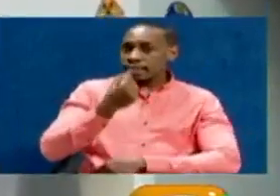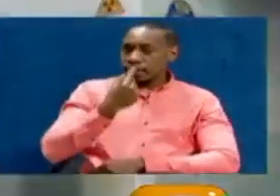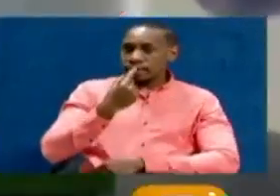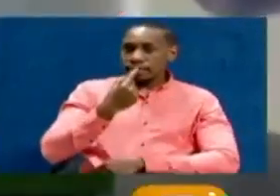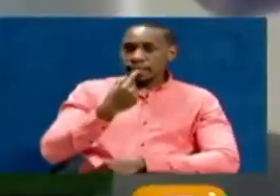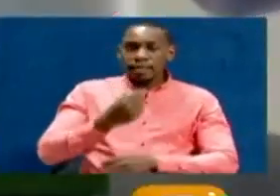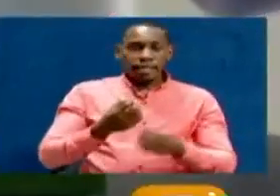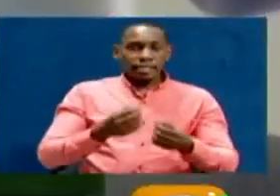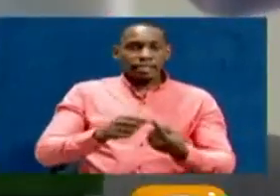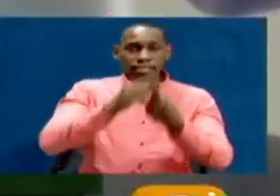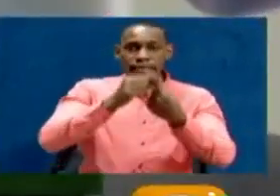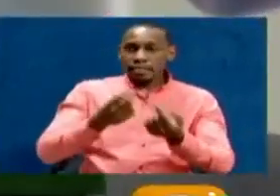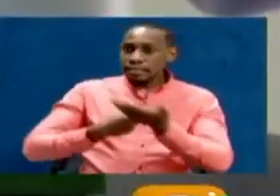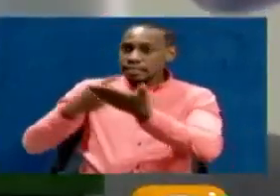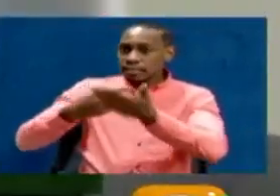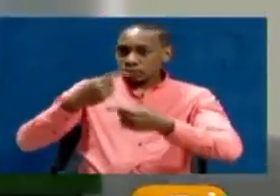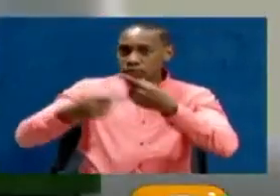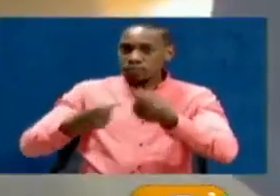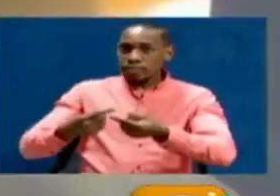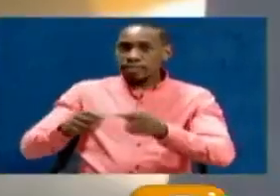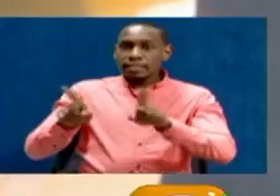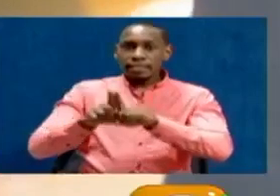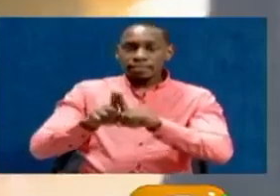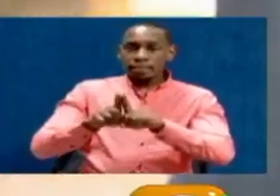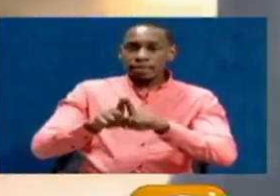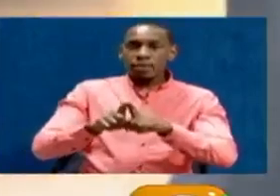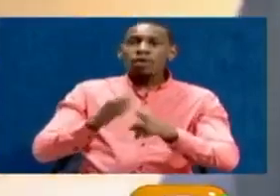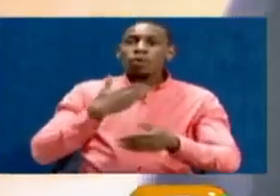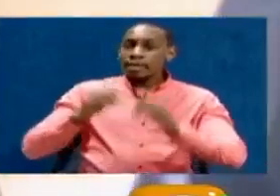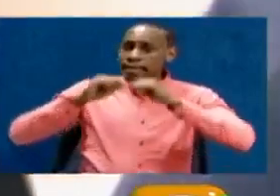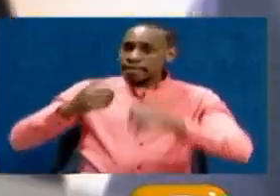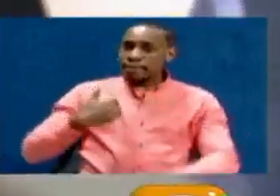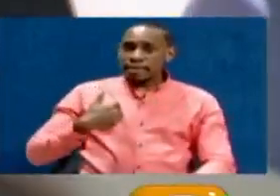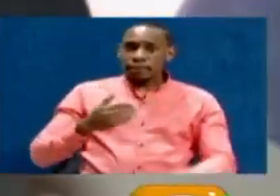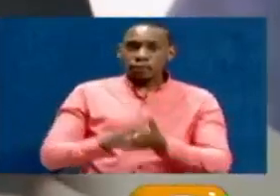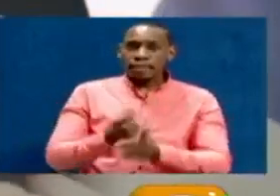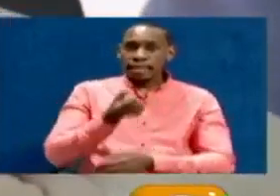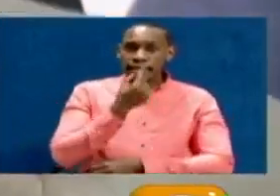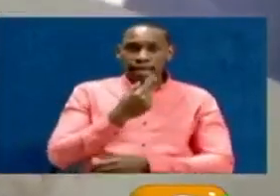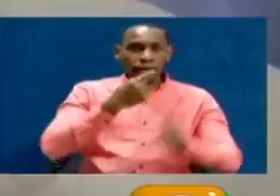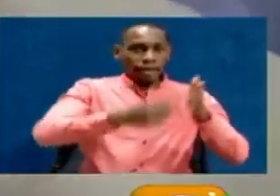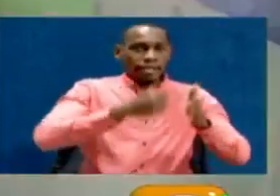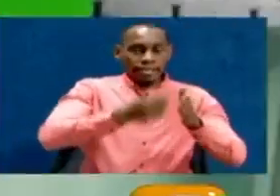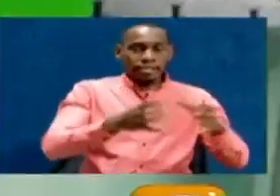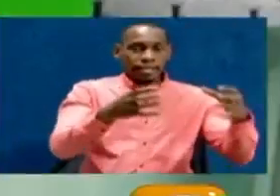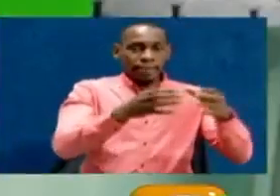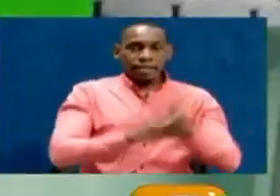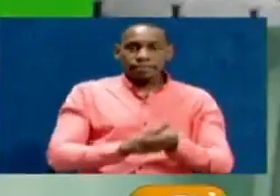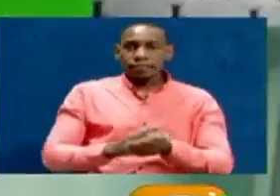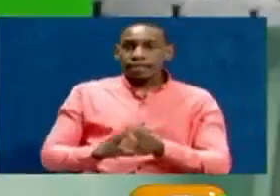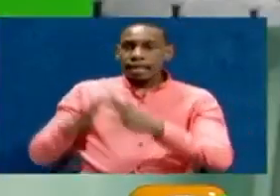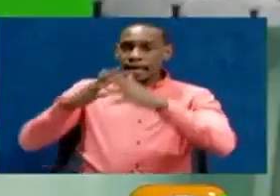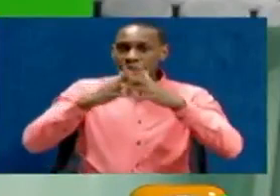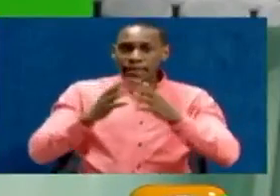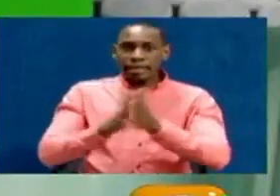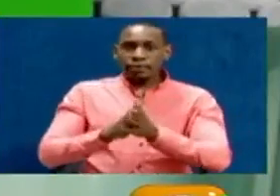the vaccines. Many are in discussion or reportedly about to strike deals with pharmaceutical industry giants. The United